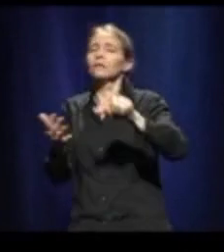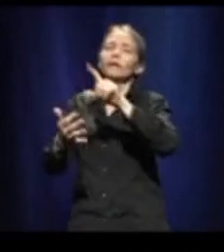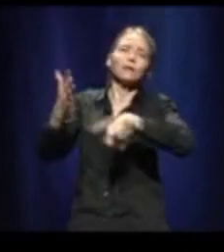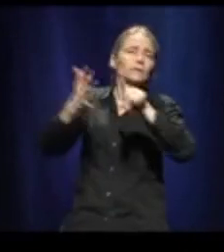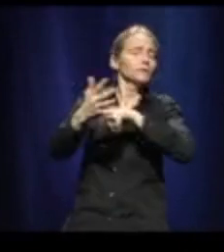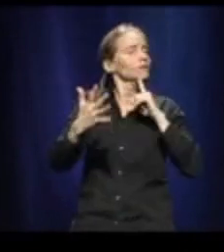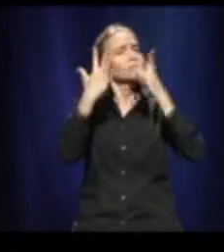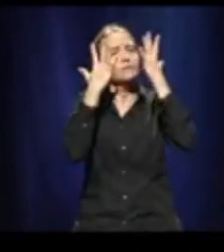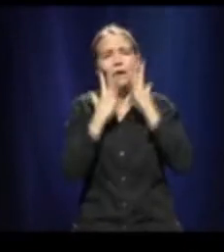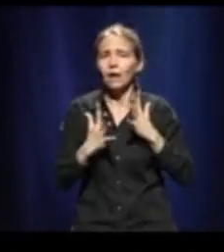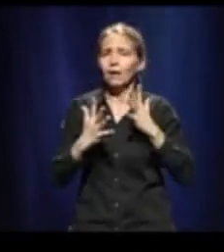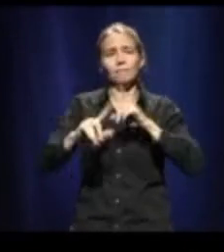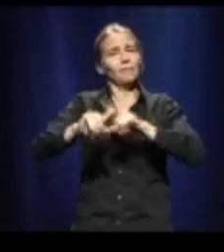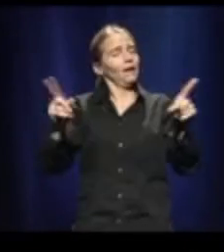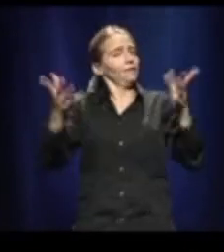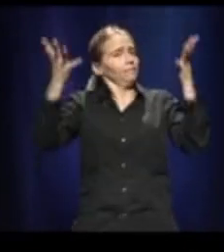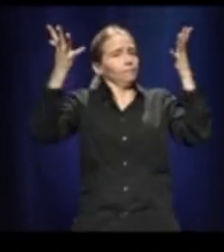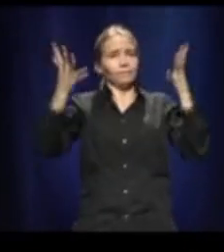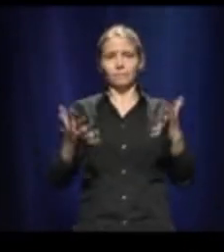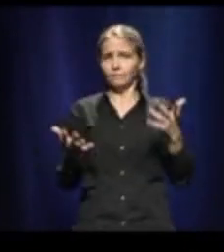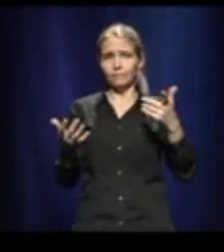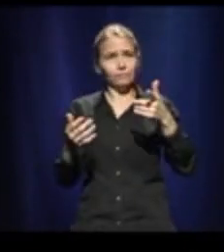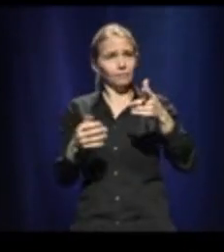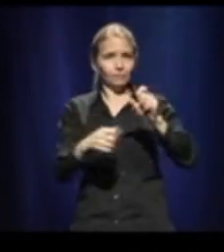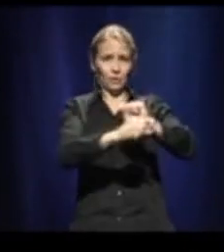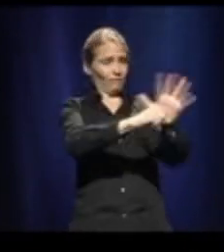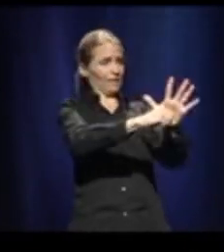take care of those COVID patients.